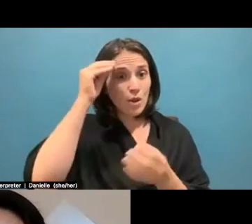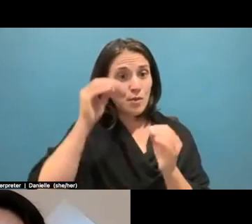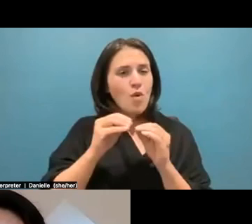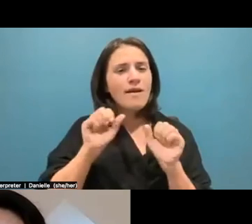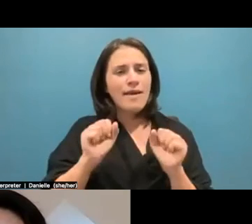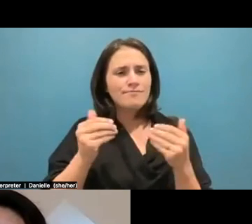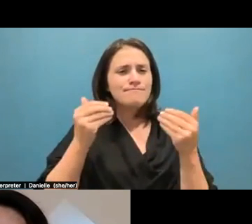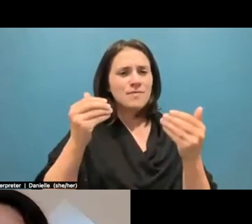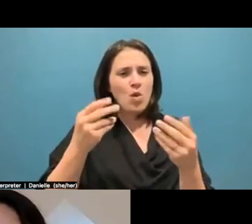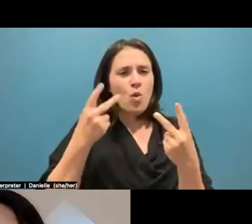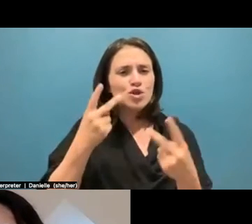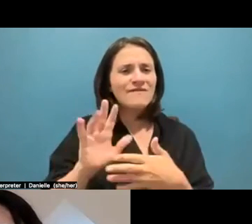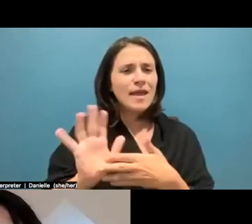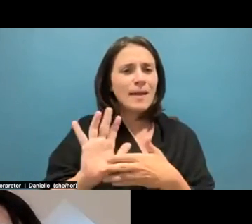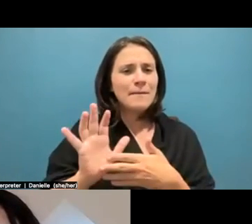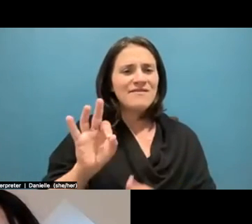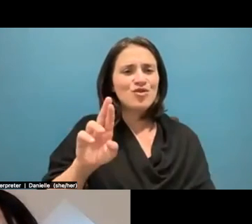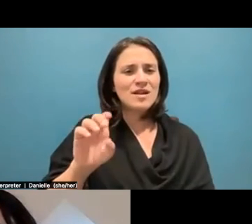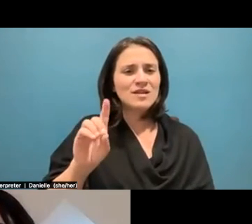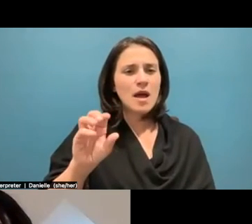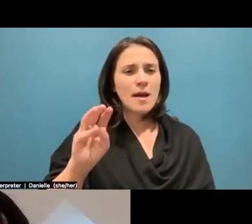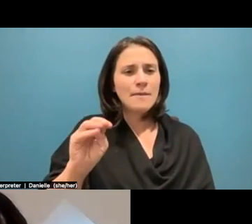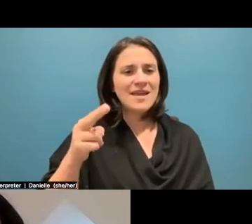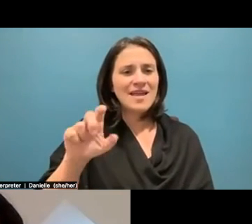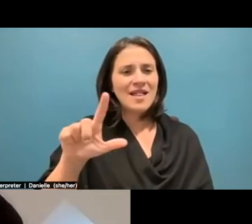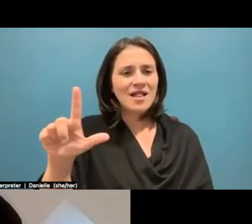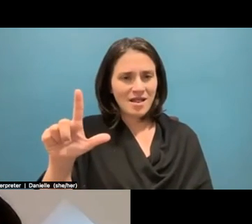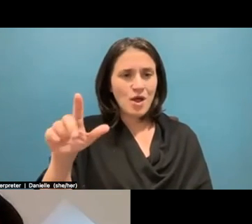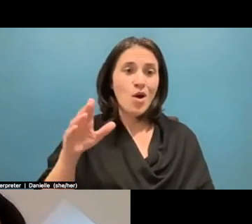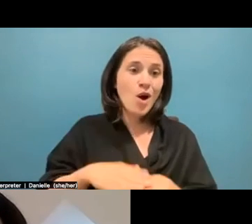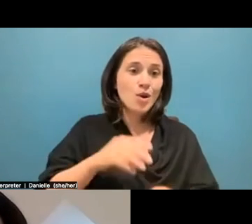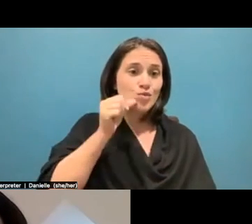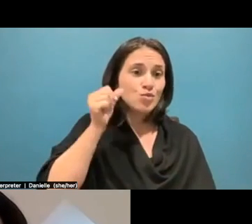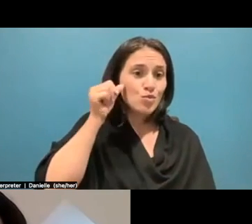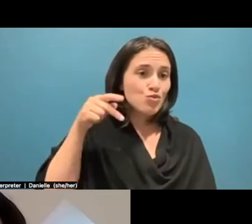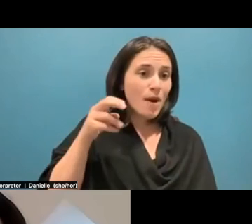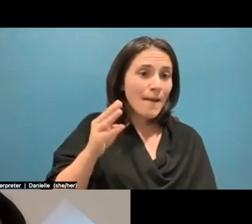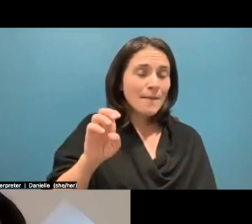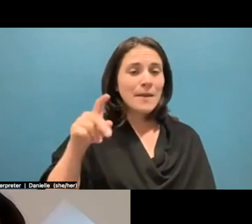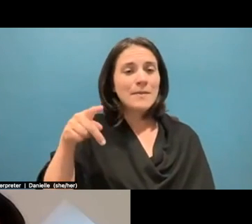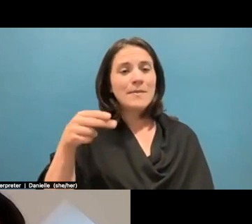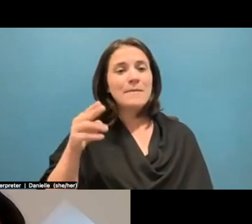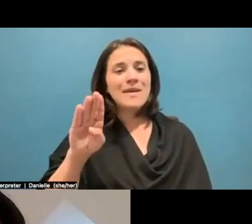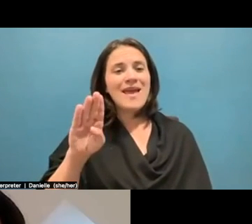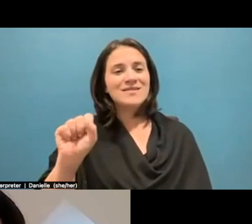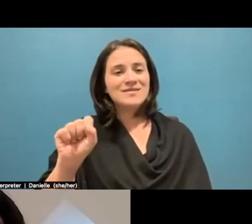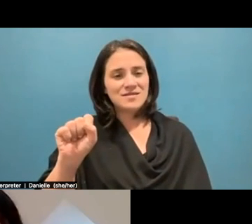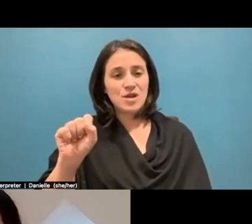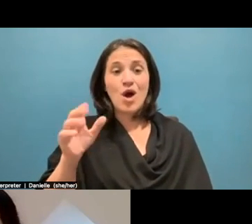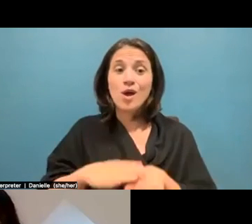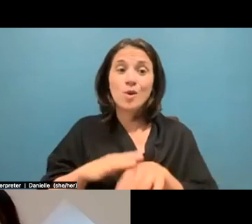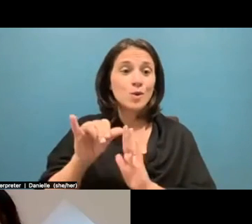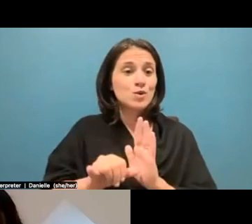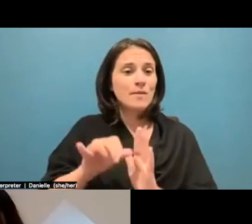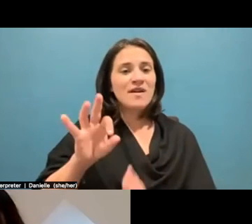Hill. You can find it on prime PBS app. Um, and it's also located on YouTube and it's called Freedom Hill, um, the Freedom